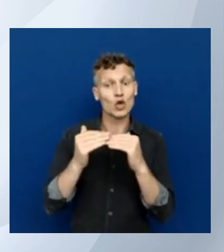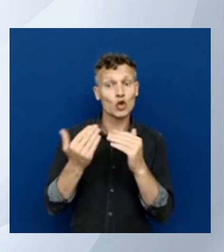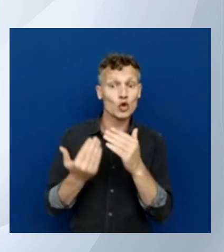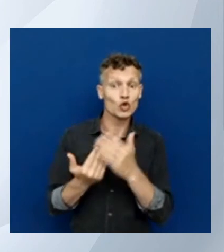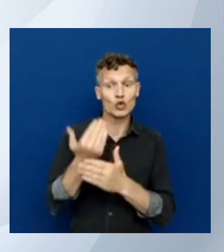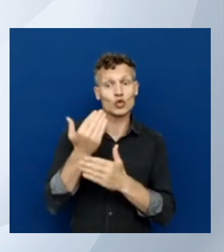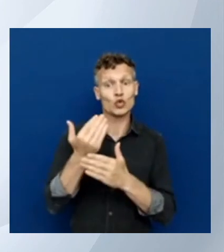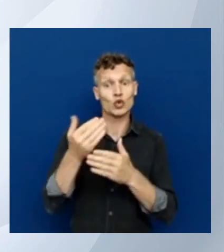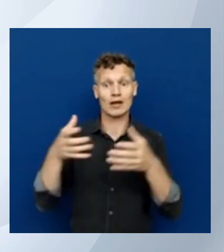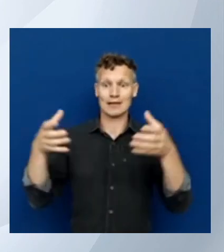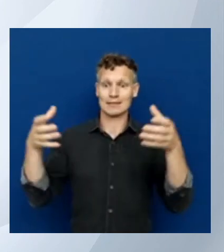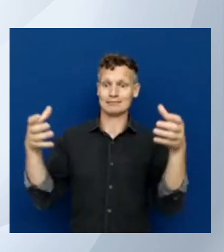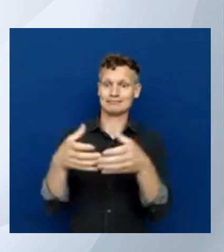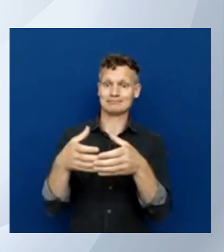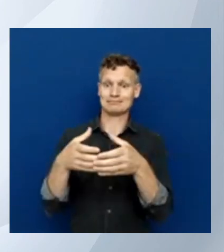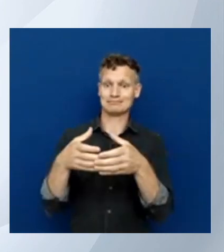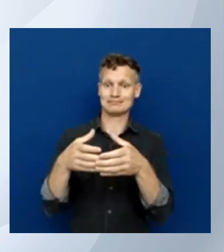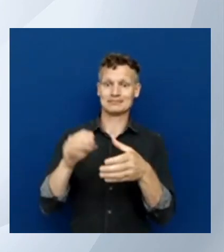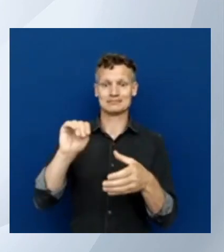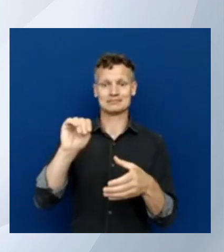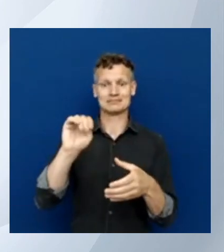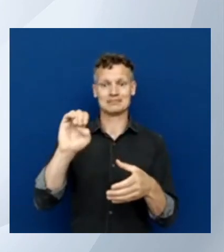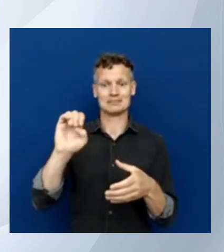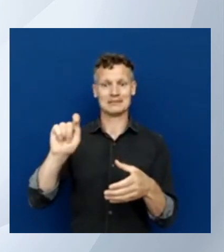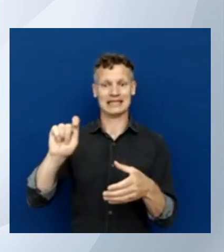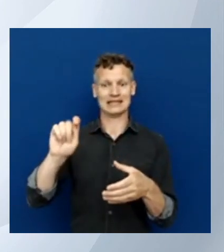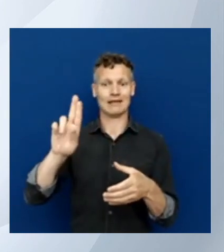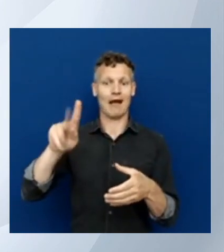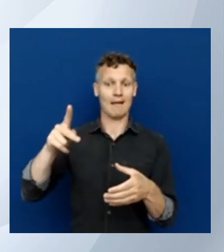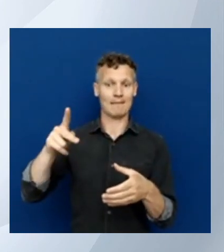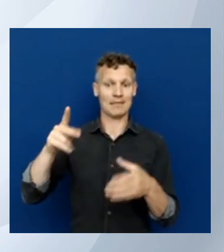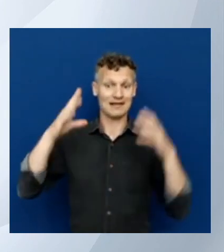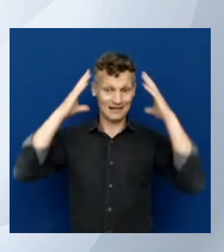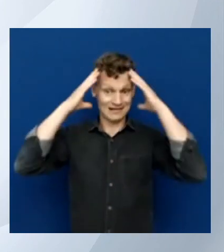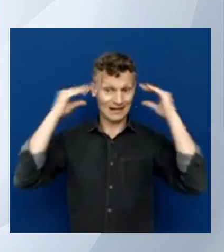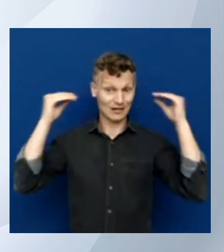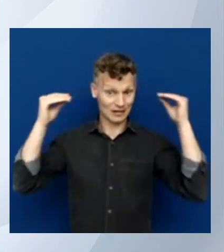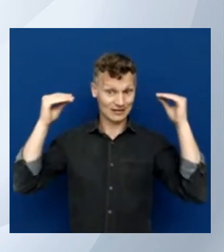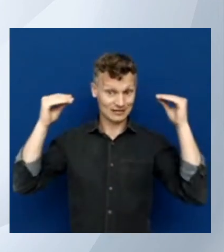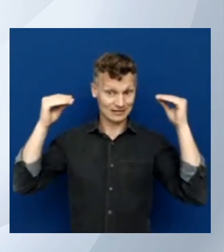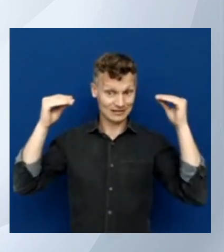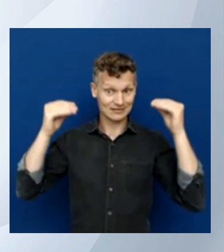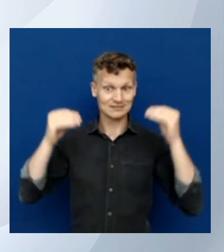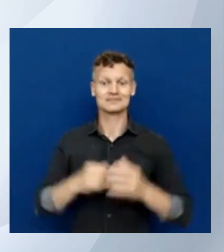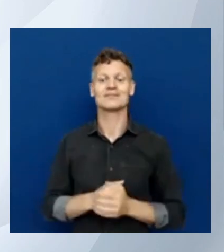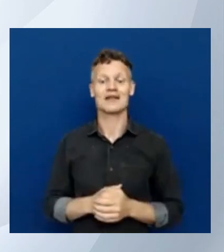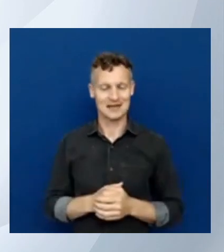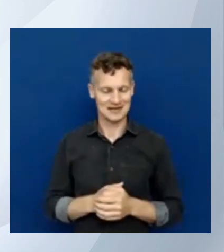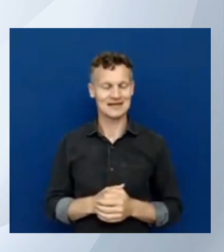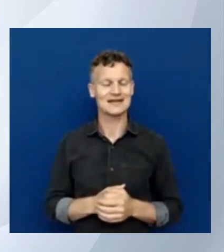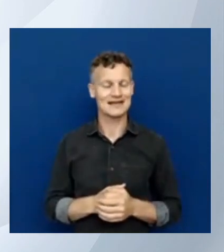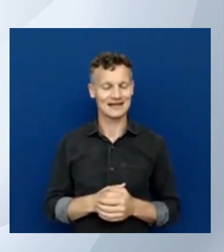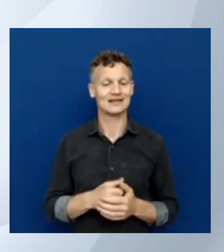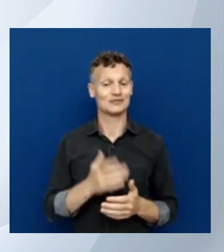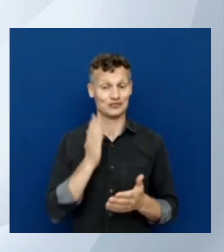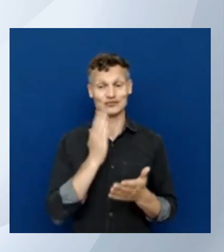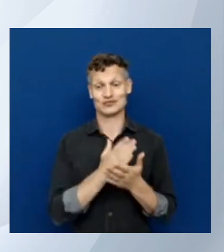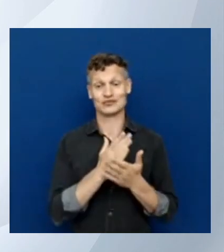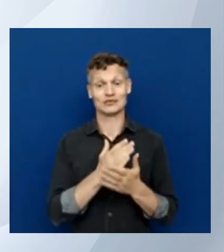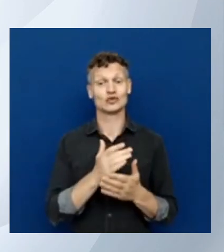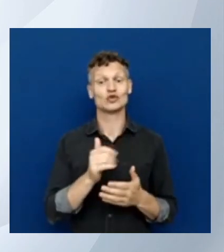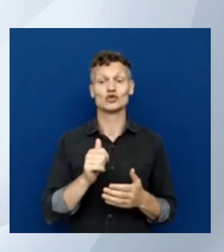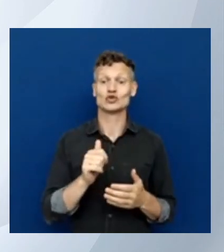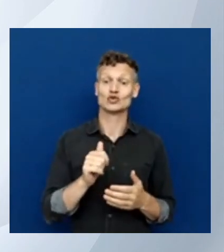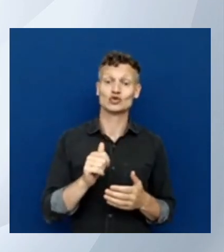that's true yeah we are starting a new user group it's called ddoc which is